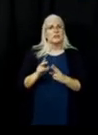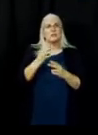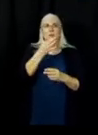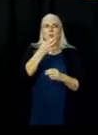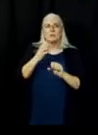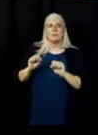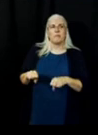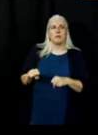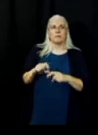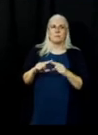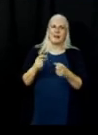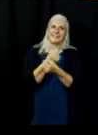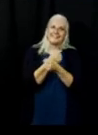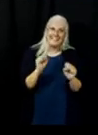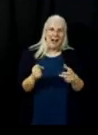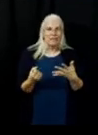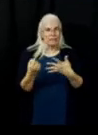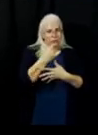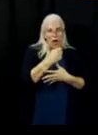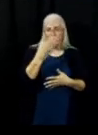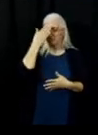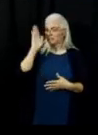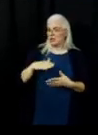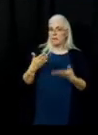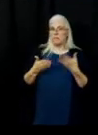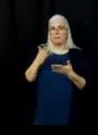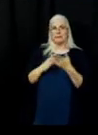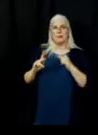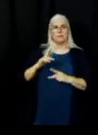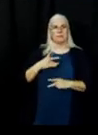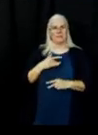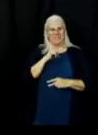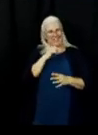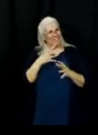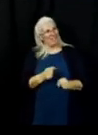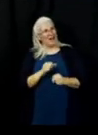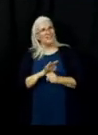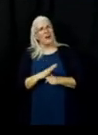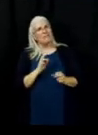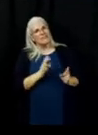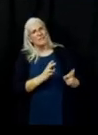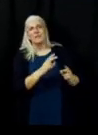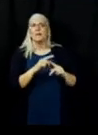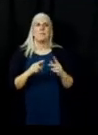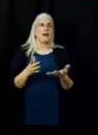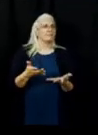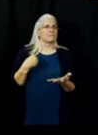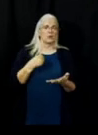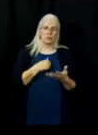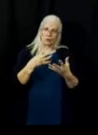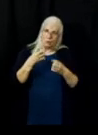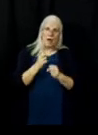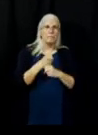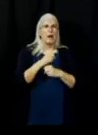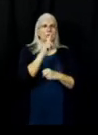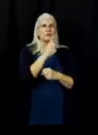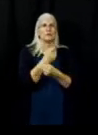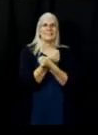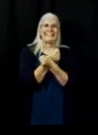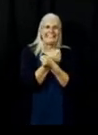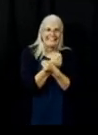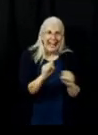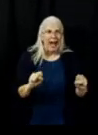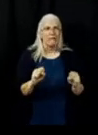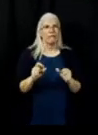some that may not be fast enough, but I will get it done. I also want to let those folks know that